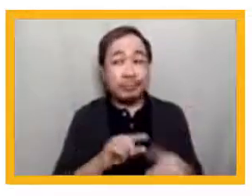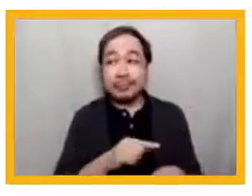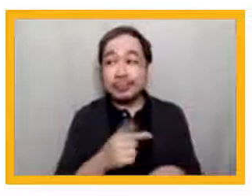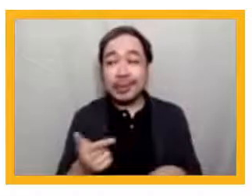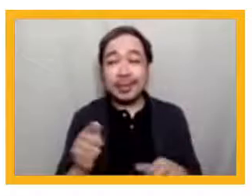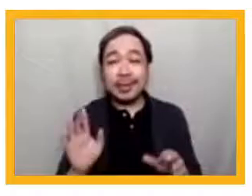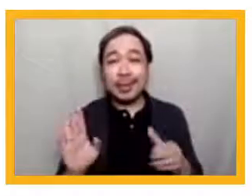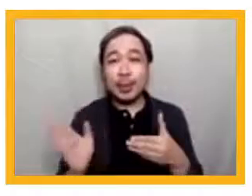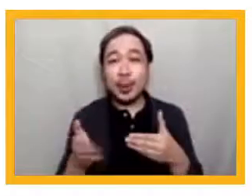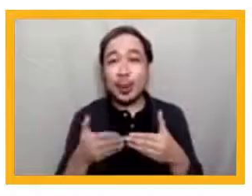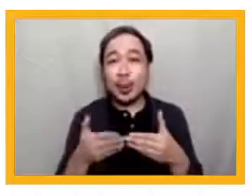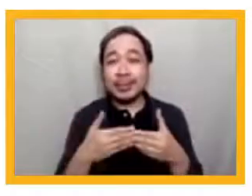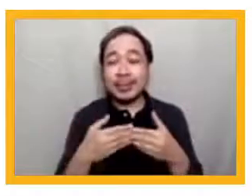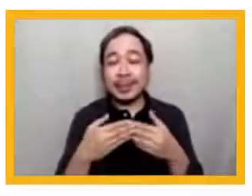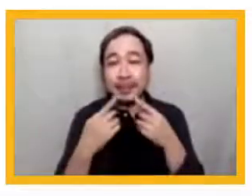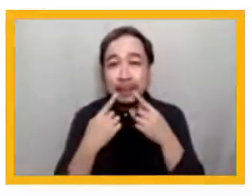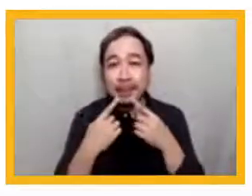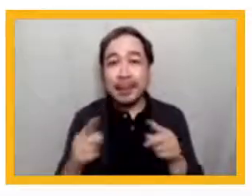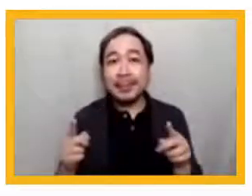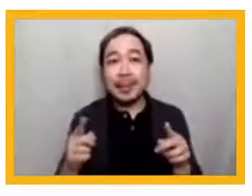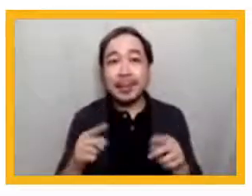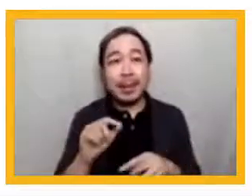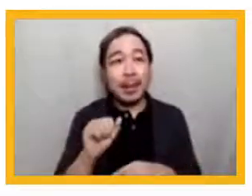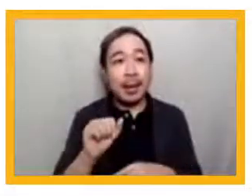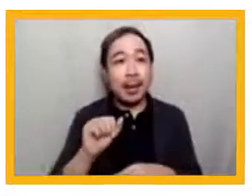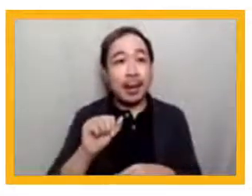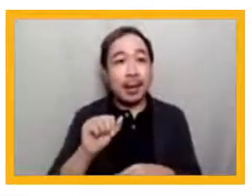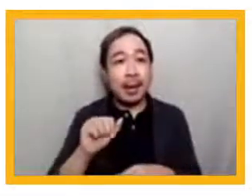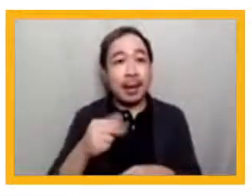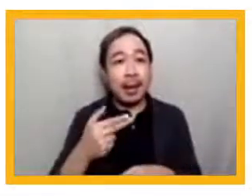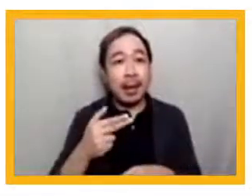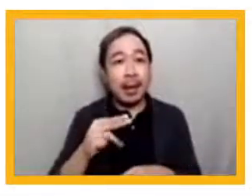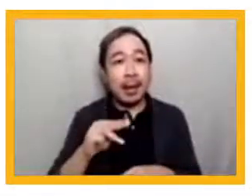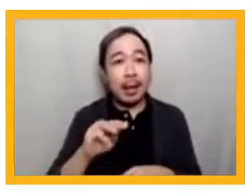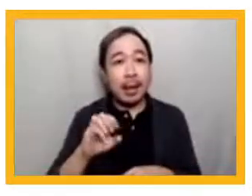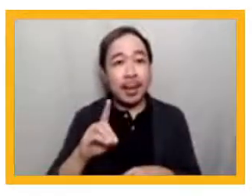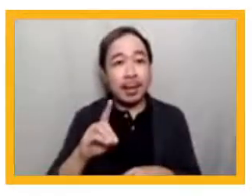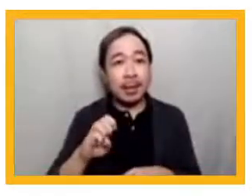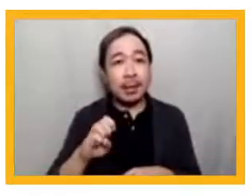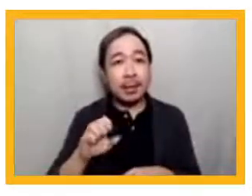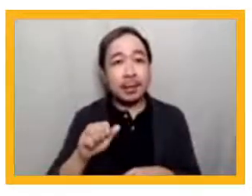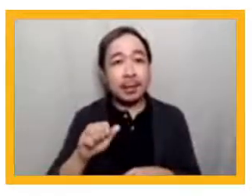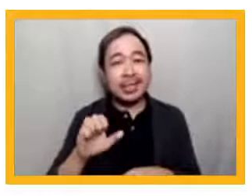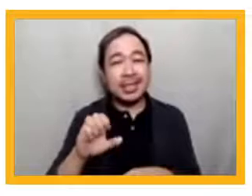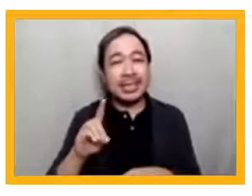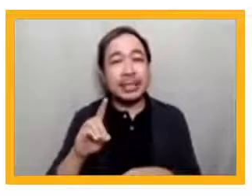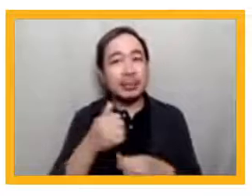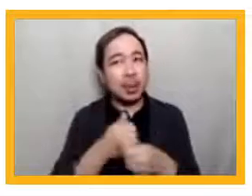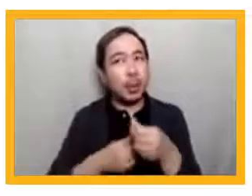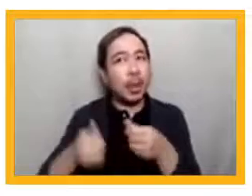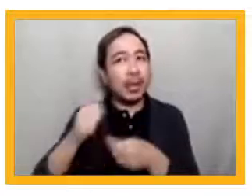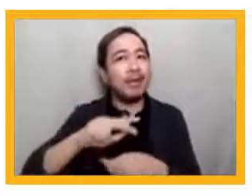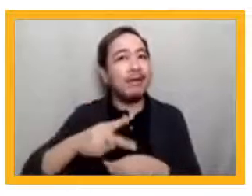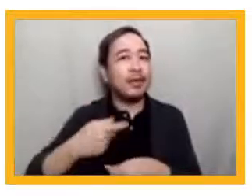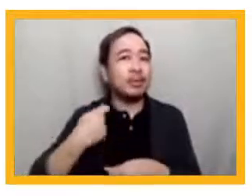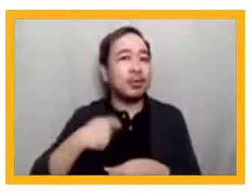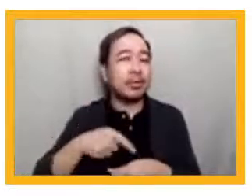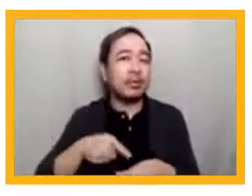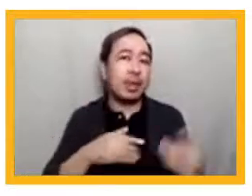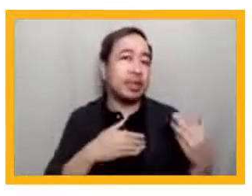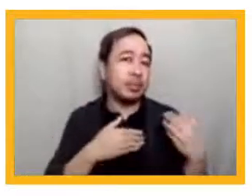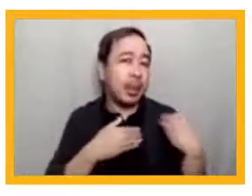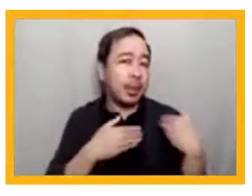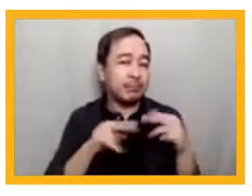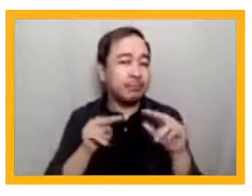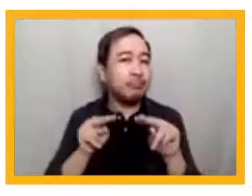Ahmed Saeed, who is Vice President Operations 2 at ADB. He is responsible for overseeing ADB's operations in East